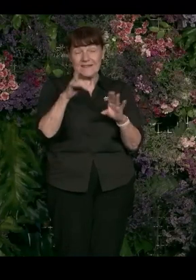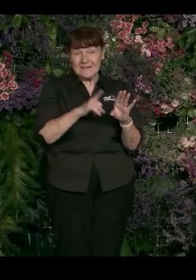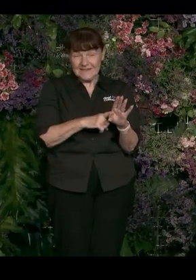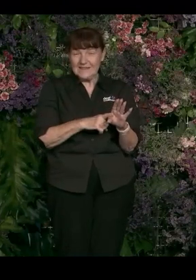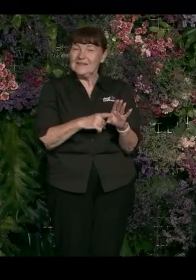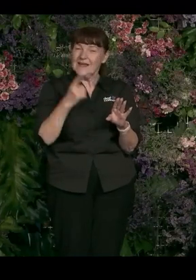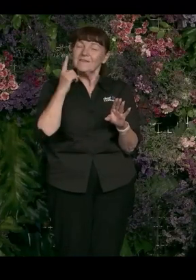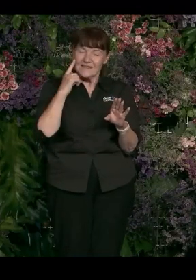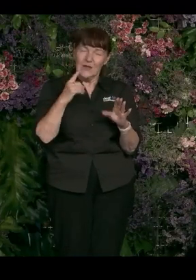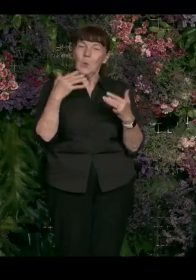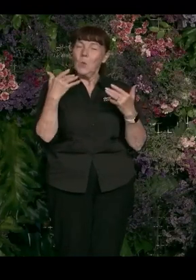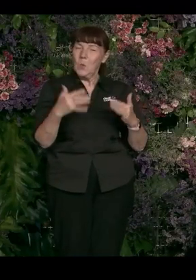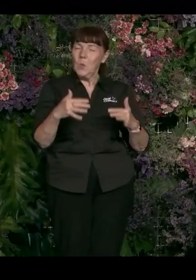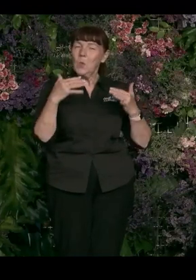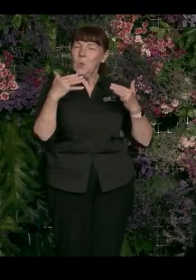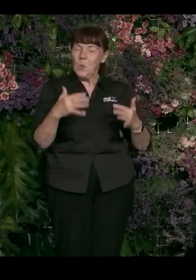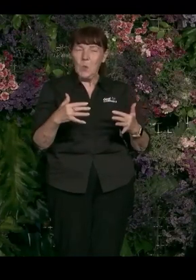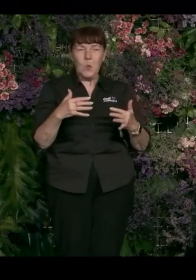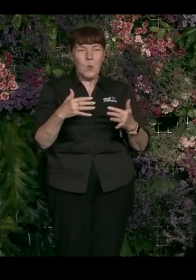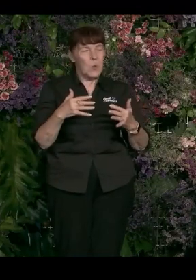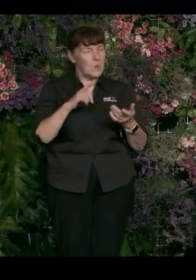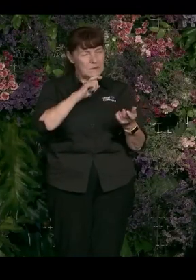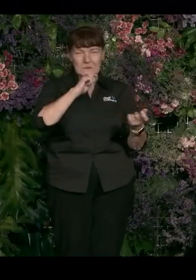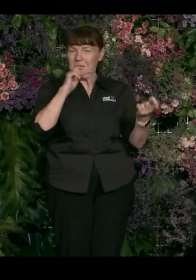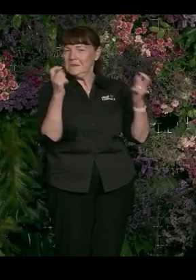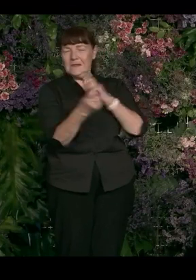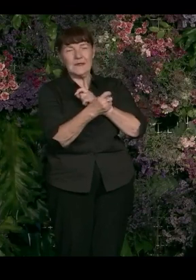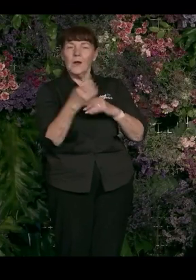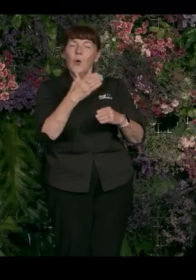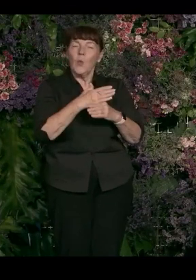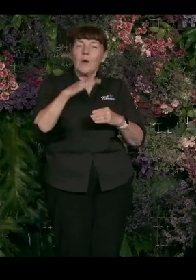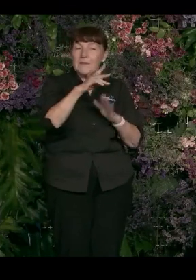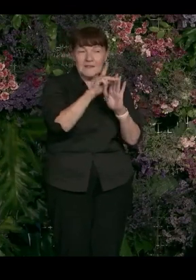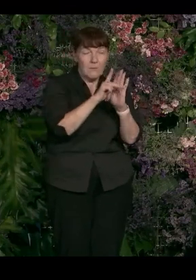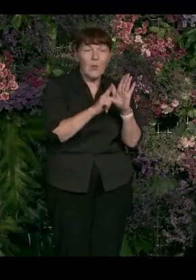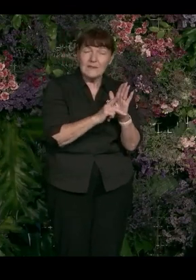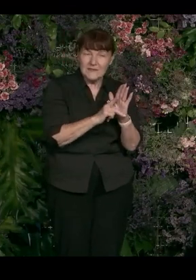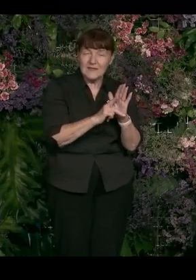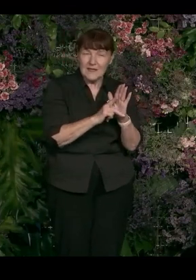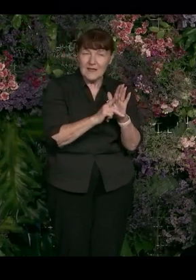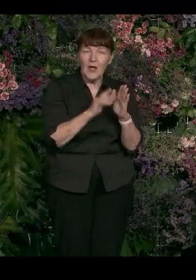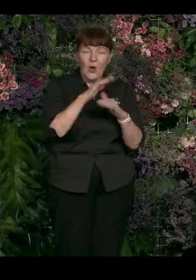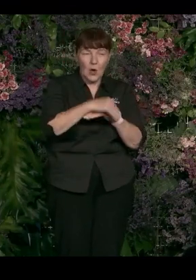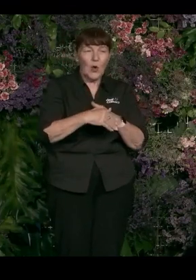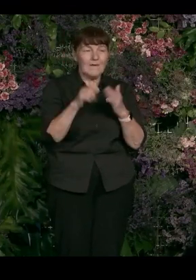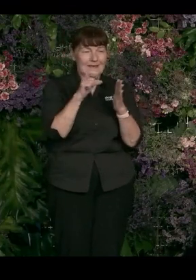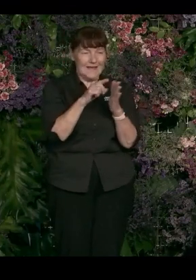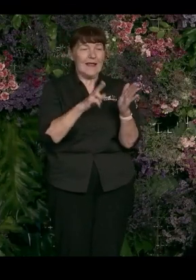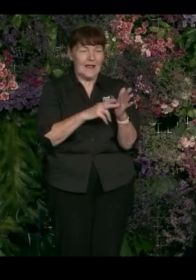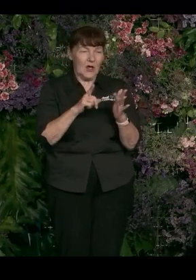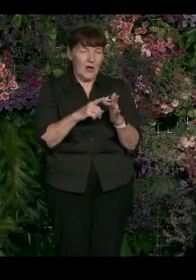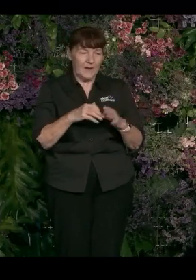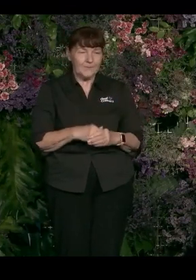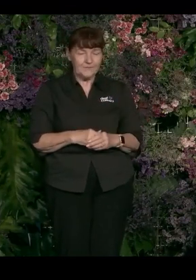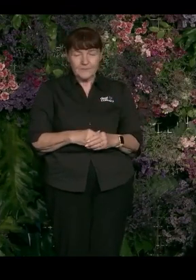seen a seismic and exponential change in workplace policies around D&I. But we're going to